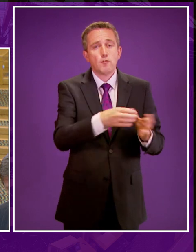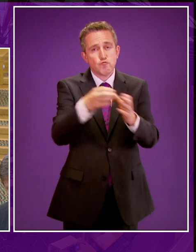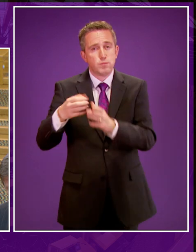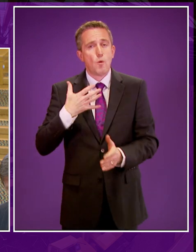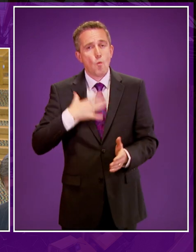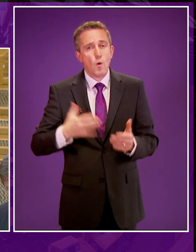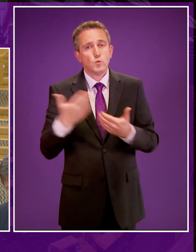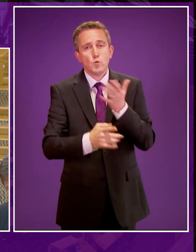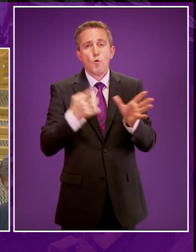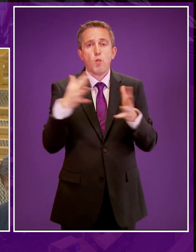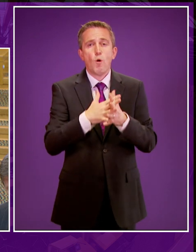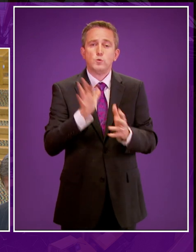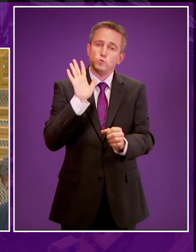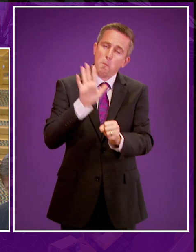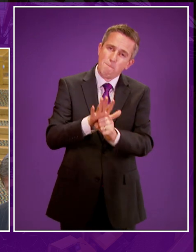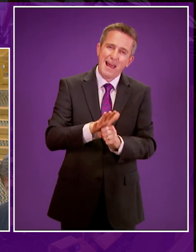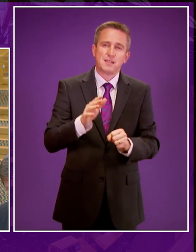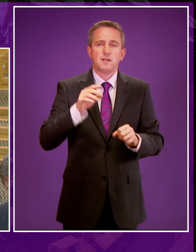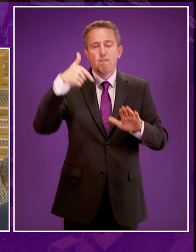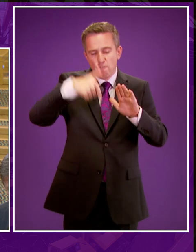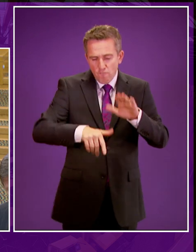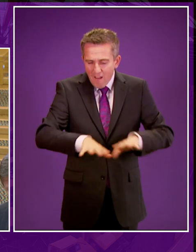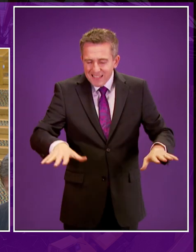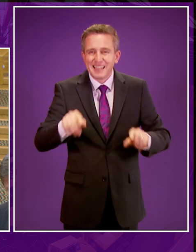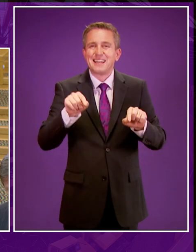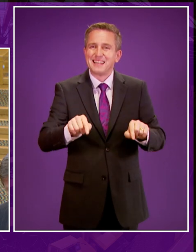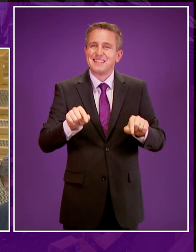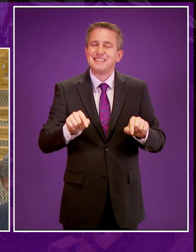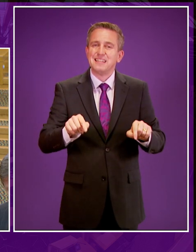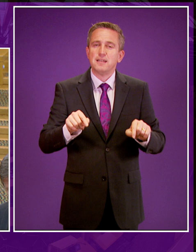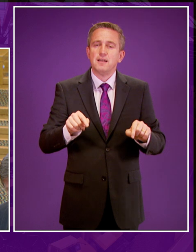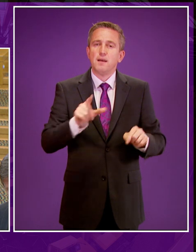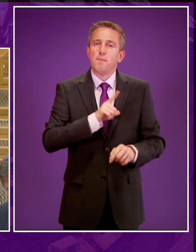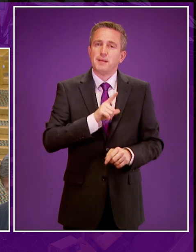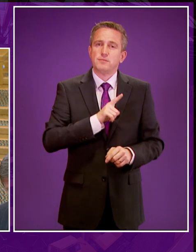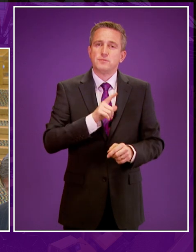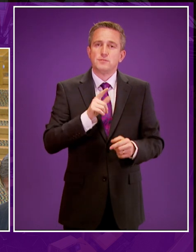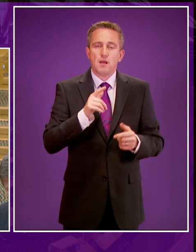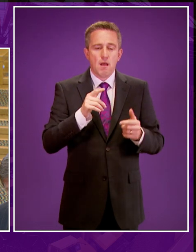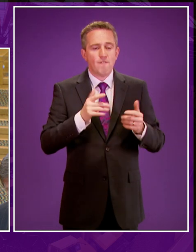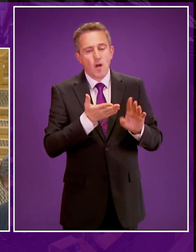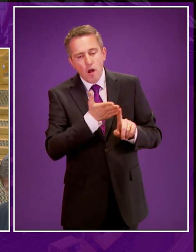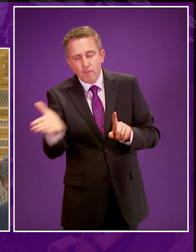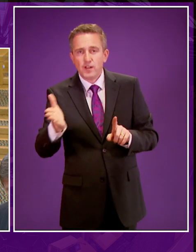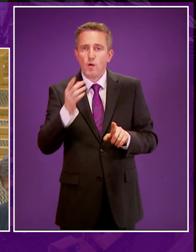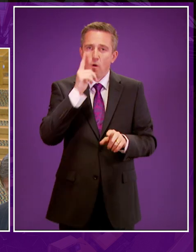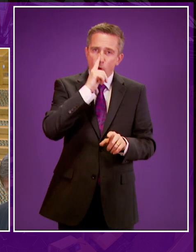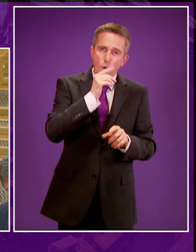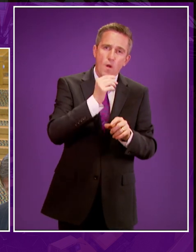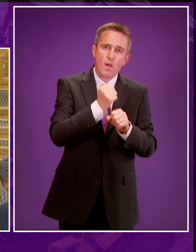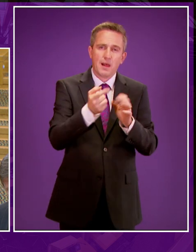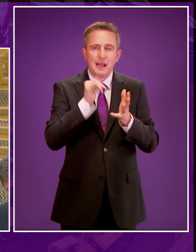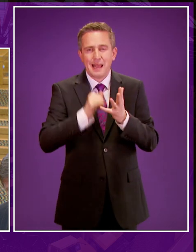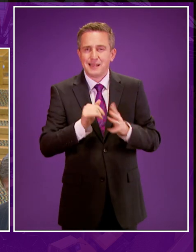new legislation to ban fracking. And the view appears predicated on the opinion that the position we have adopted on unconventional oil and gas is not